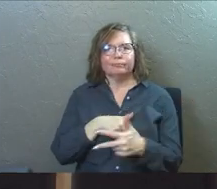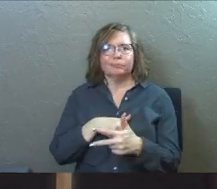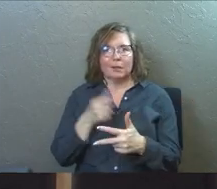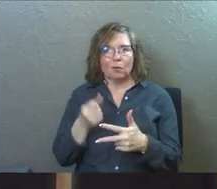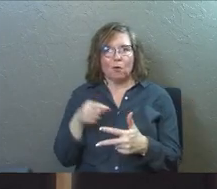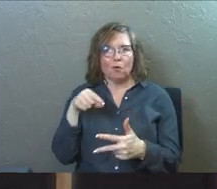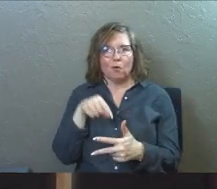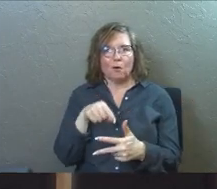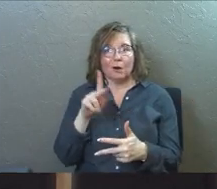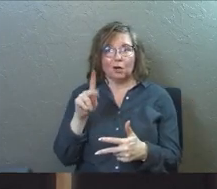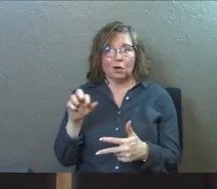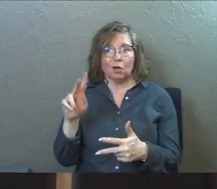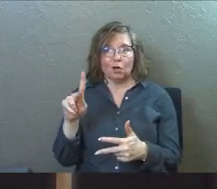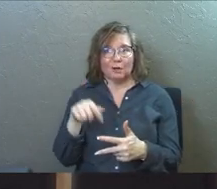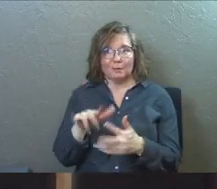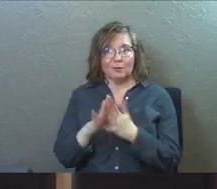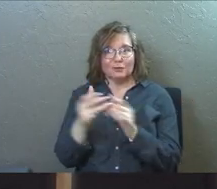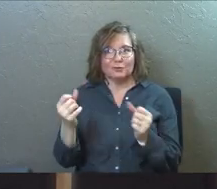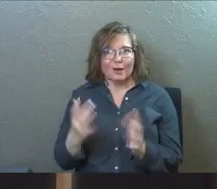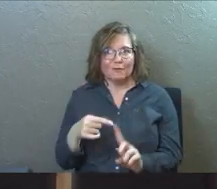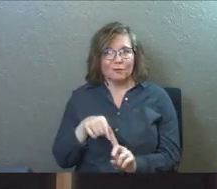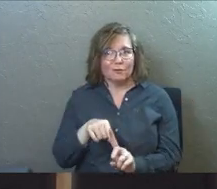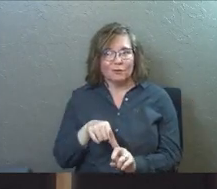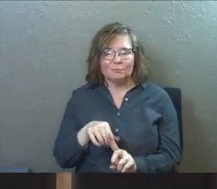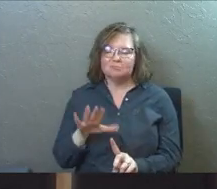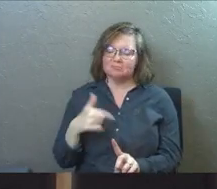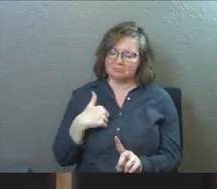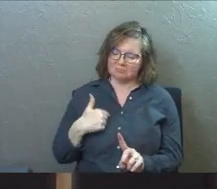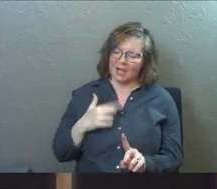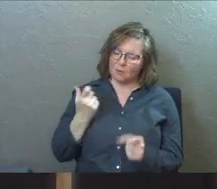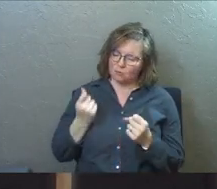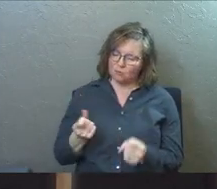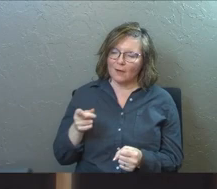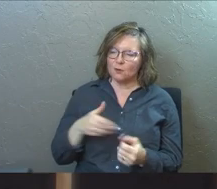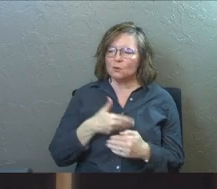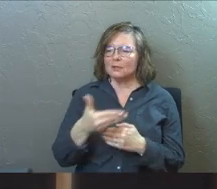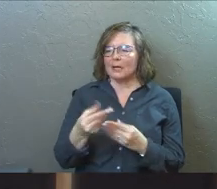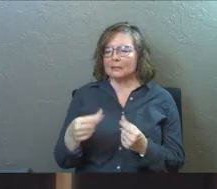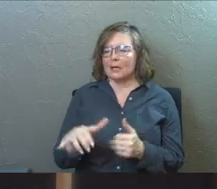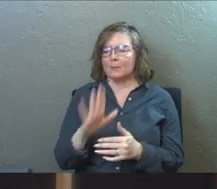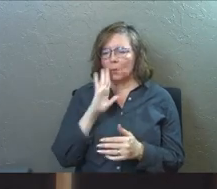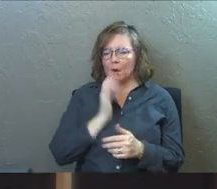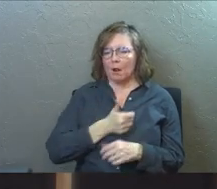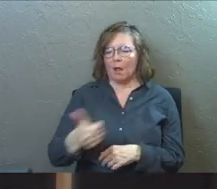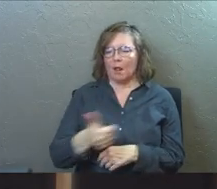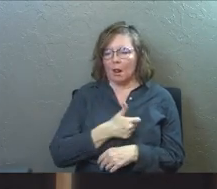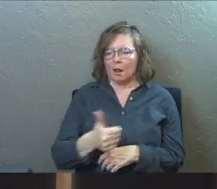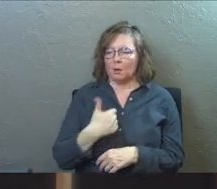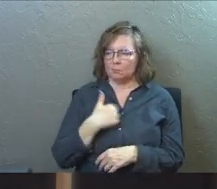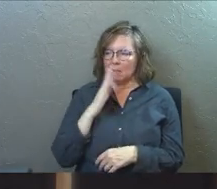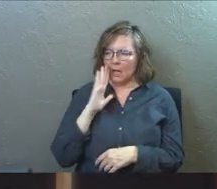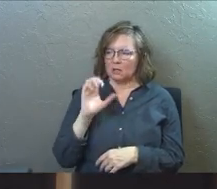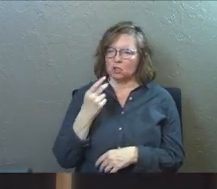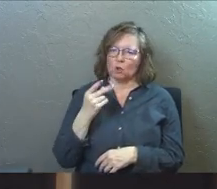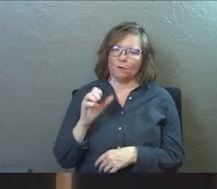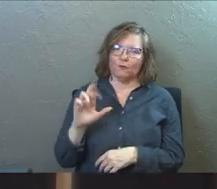up in the car? Kirk did. He's like, I'm going to drive you to the next campus and drive you back.